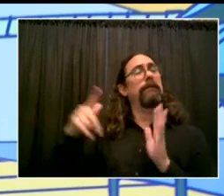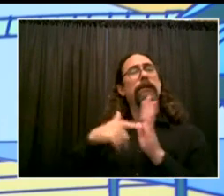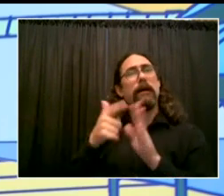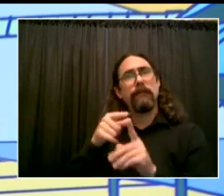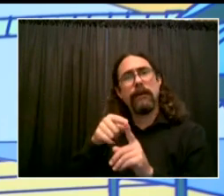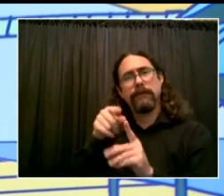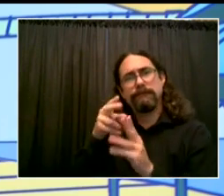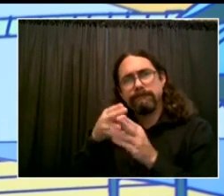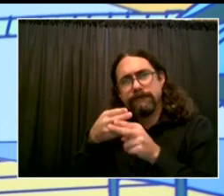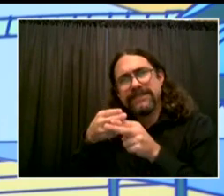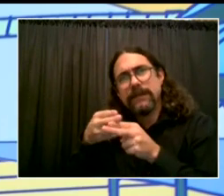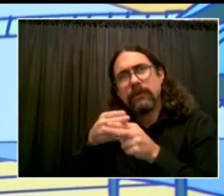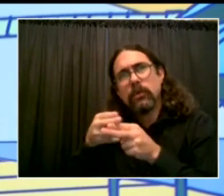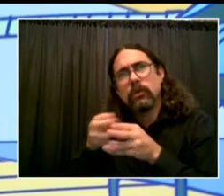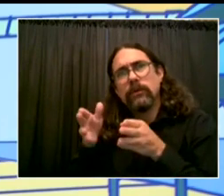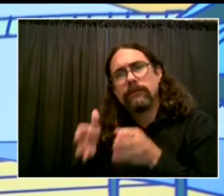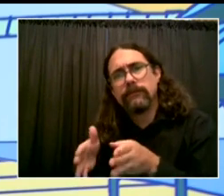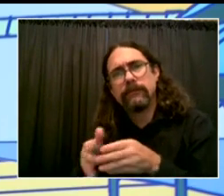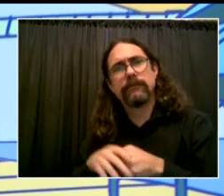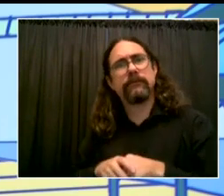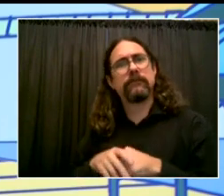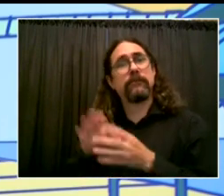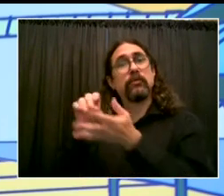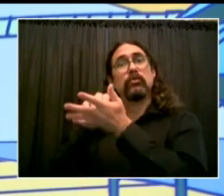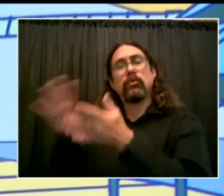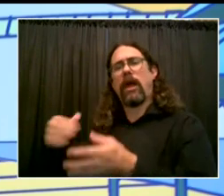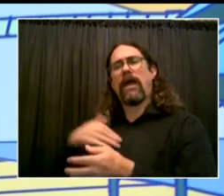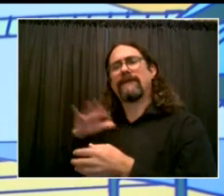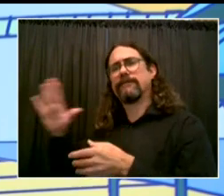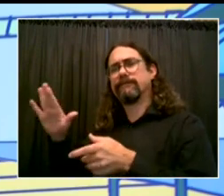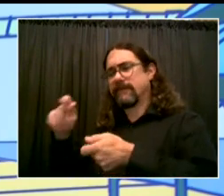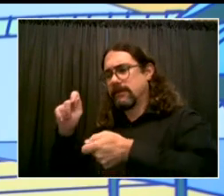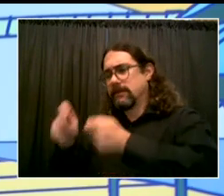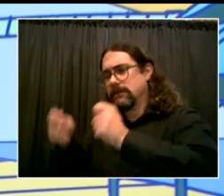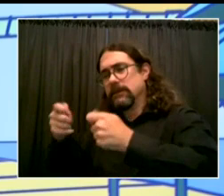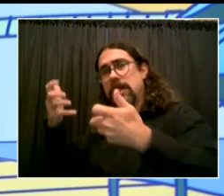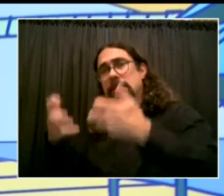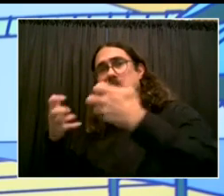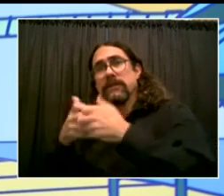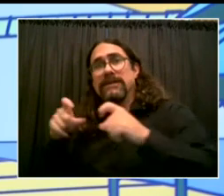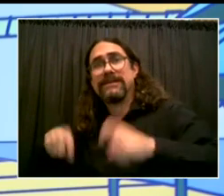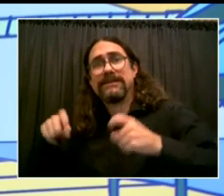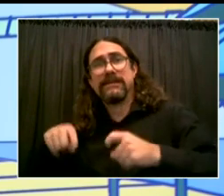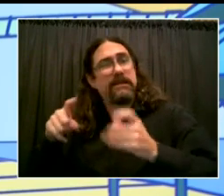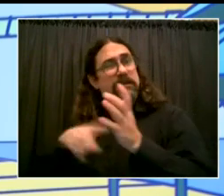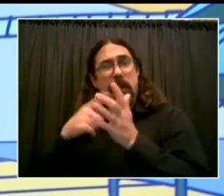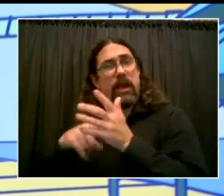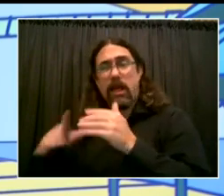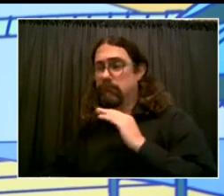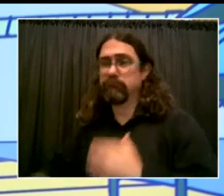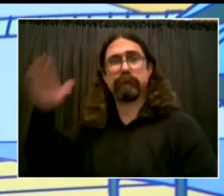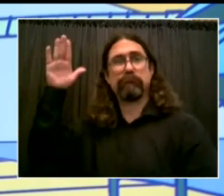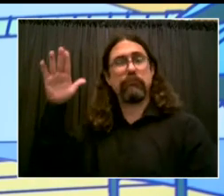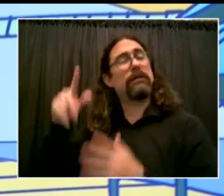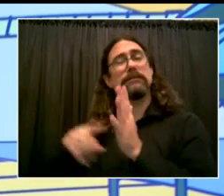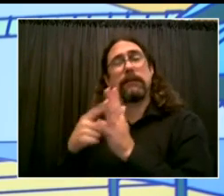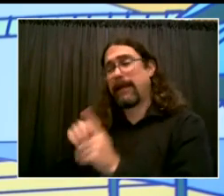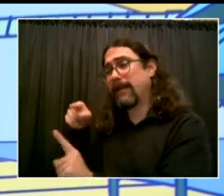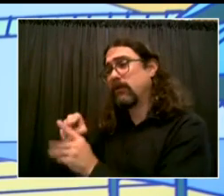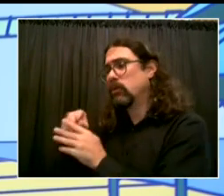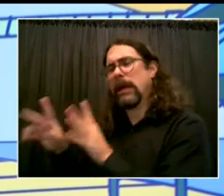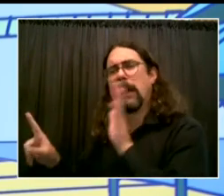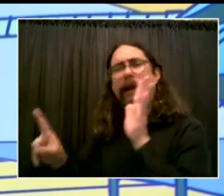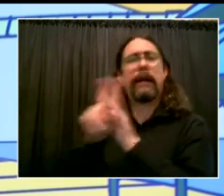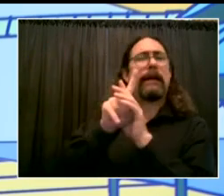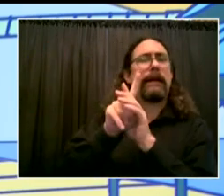the instruction will be provided, the Chancellor will tell you where we stand right now, but this is another area like we've talked about before where we're going to tell you what